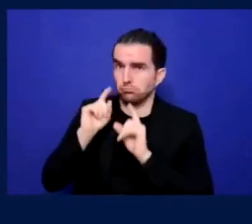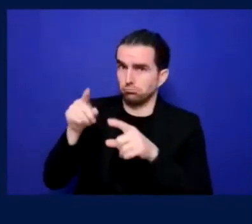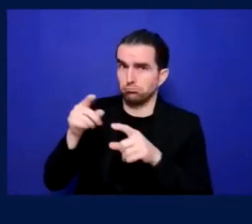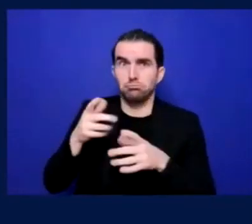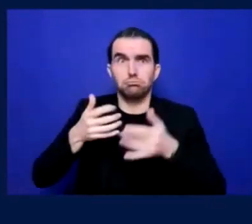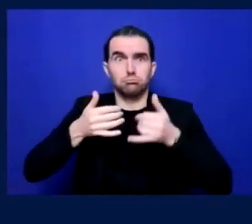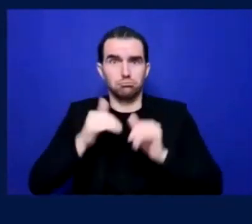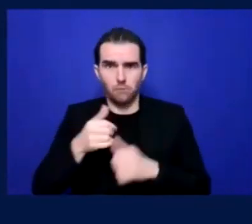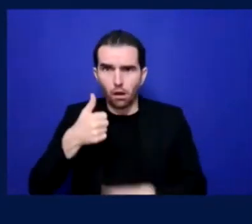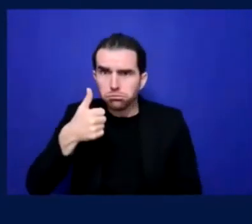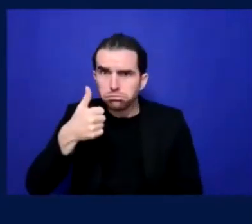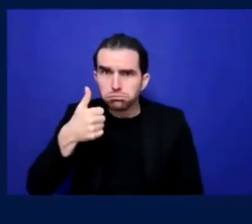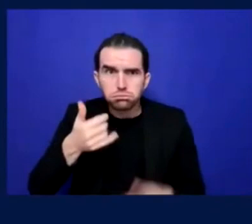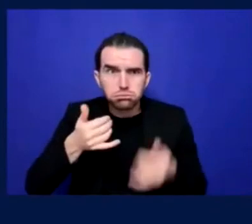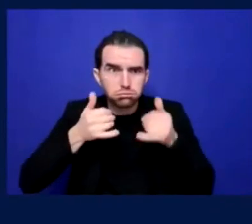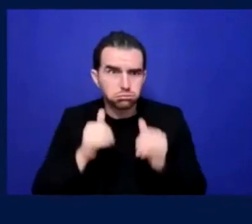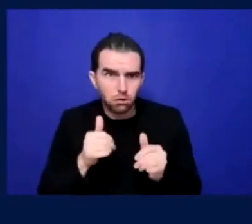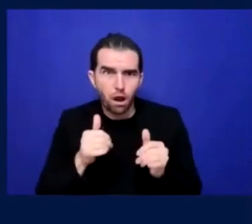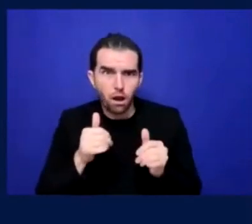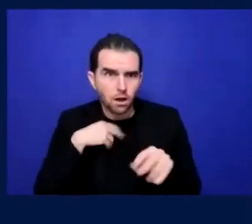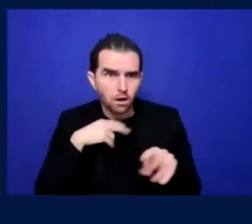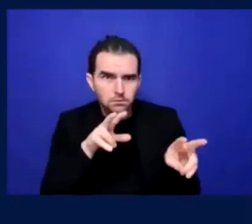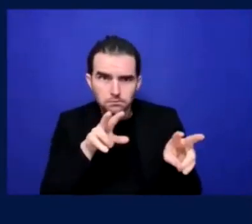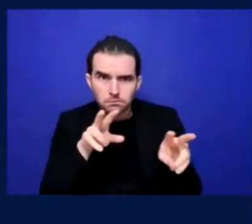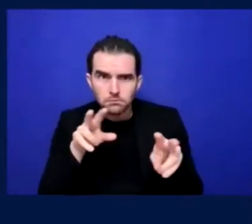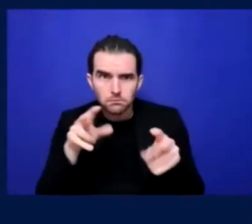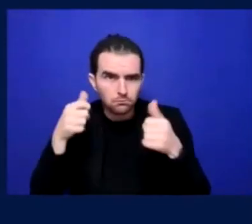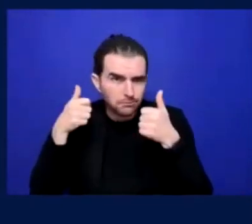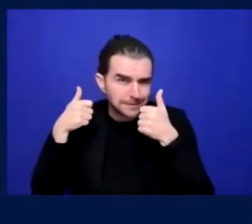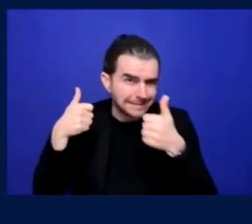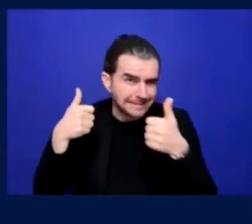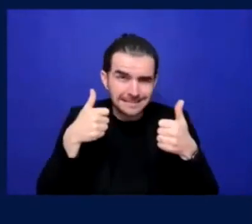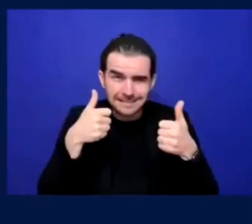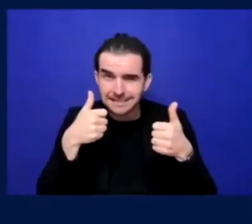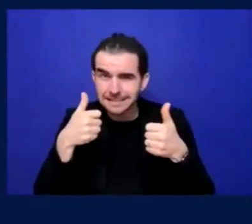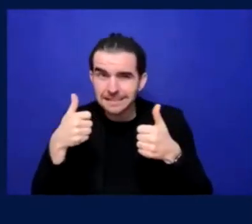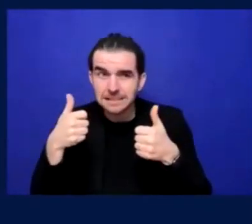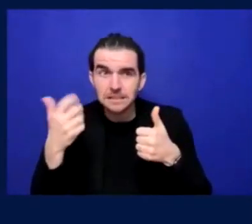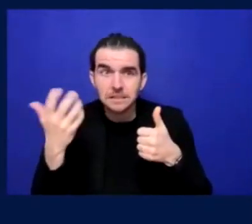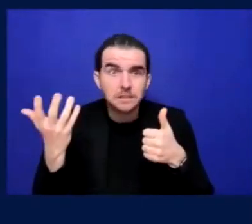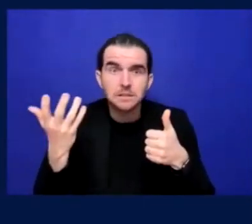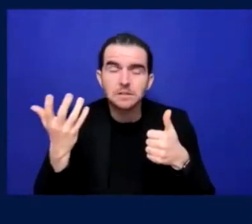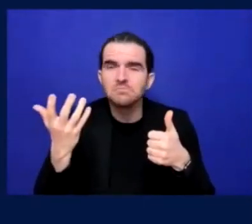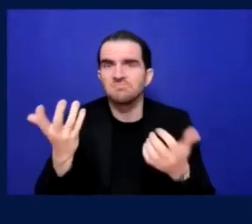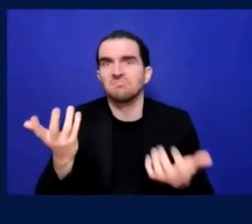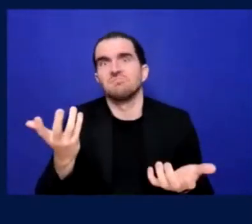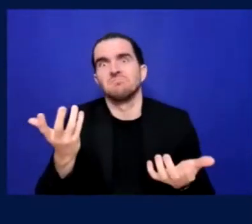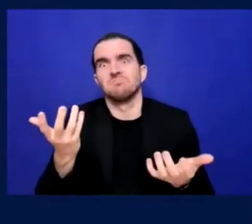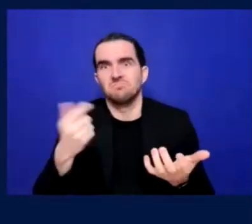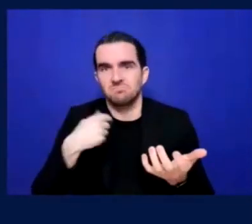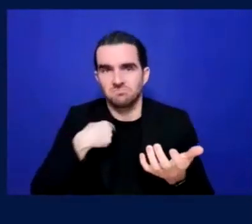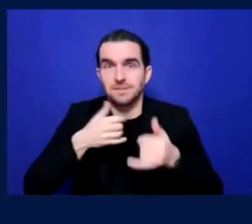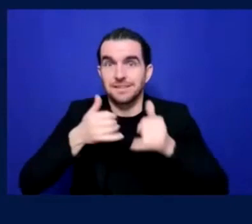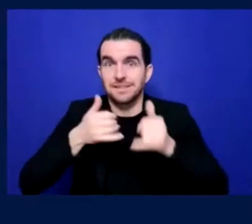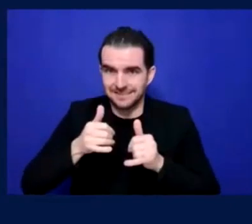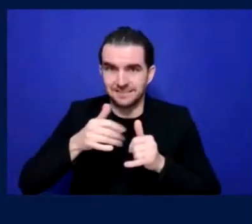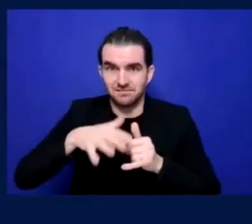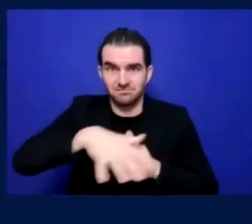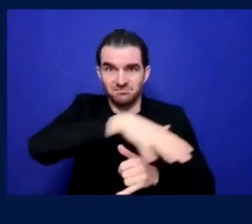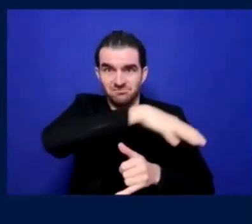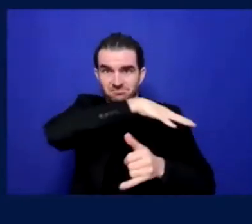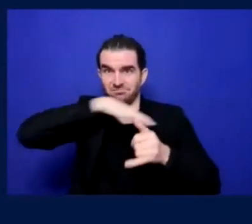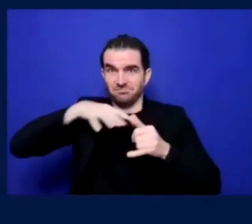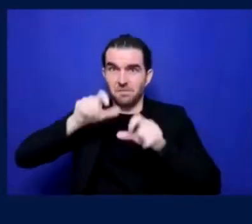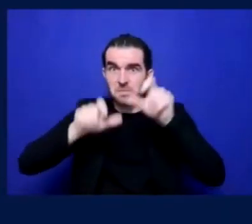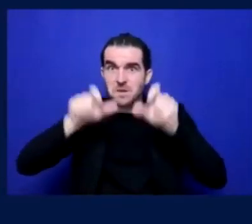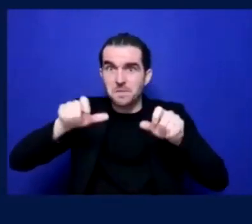understand that I'm a foreigner and they wanted to make jokes and to, to speak to me, but, uh, inside, I believe that my